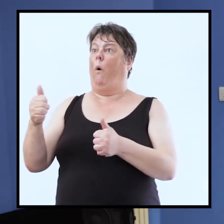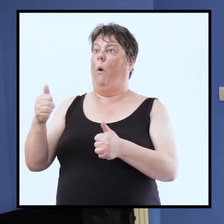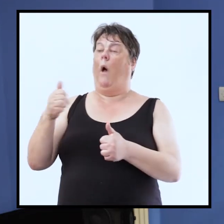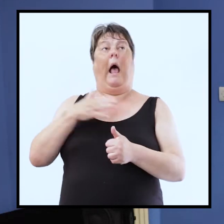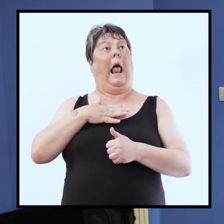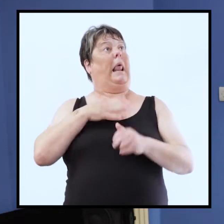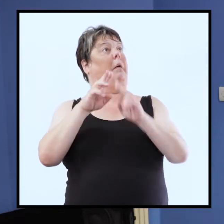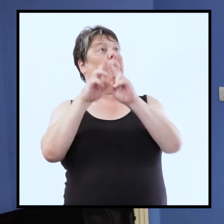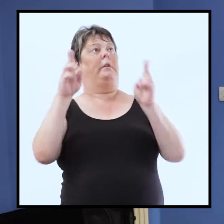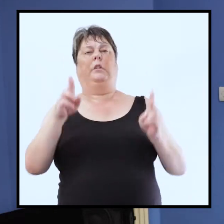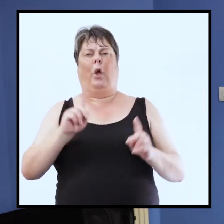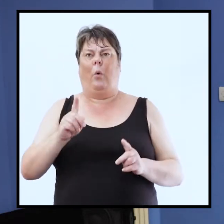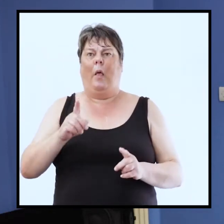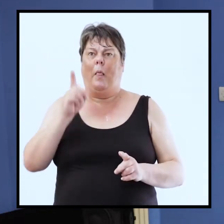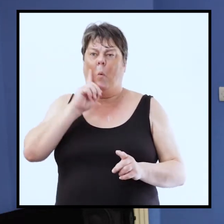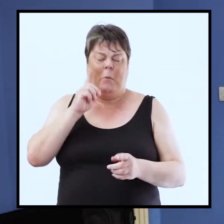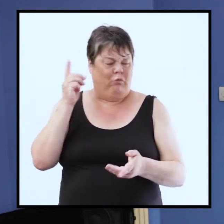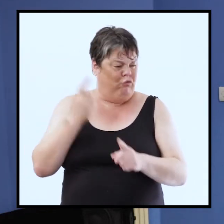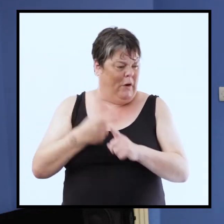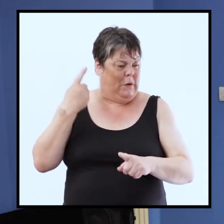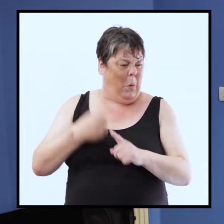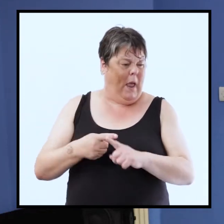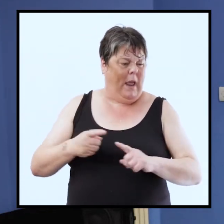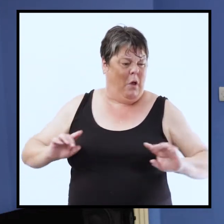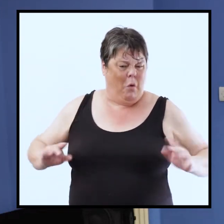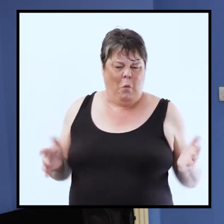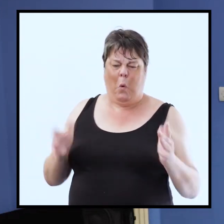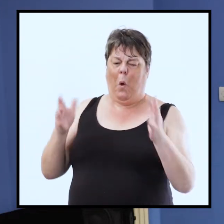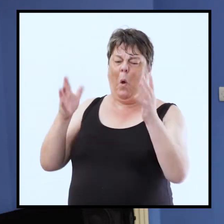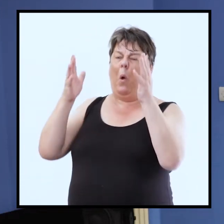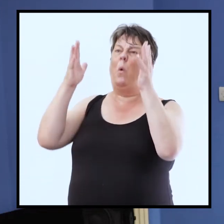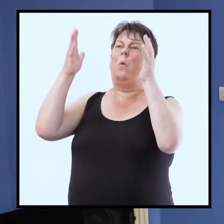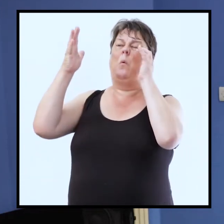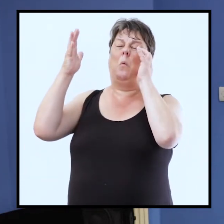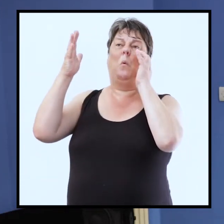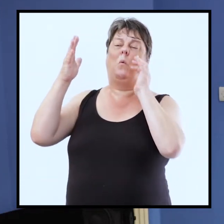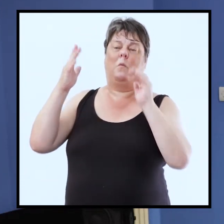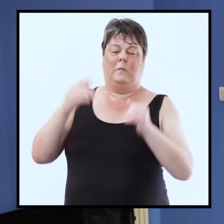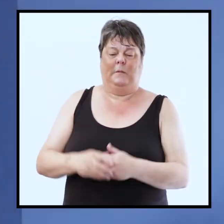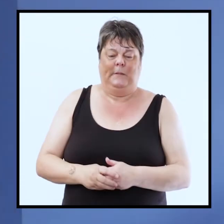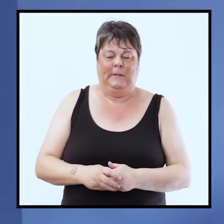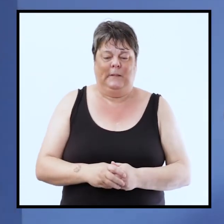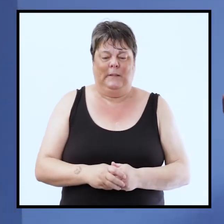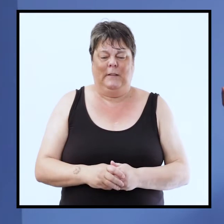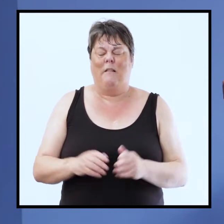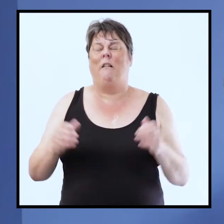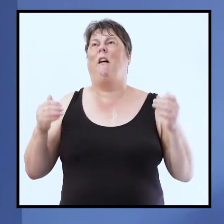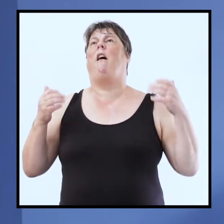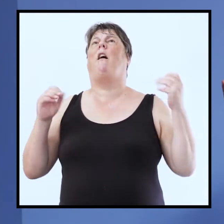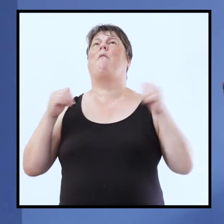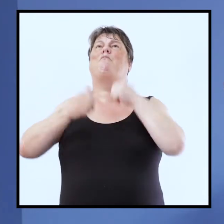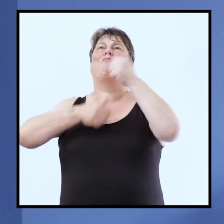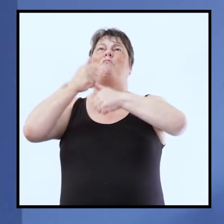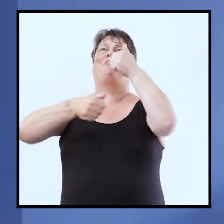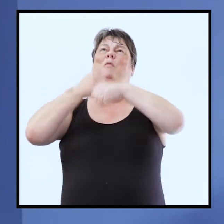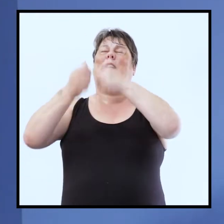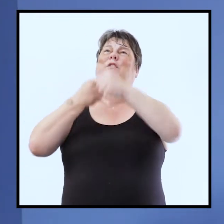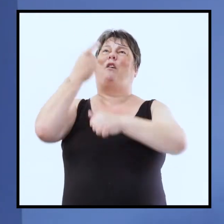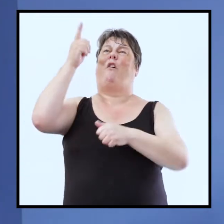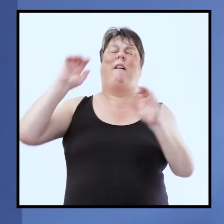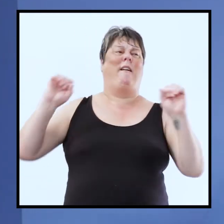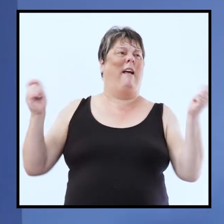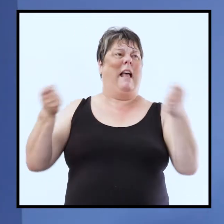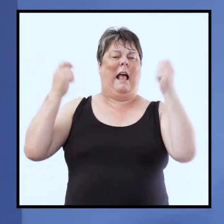ceiling you know she's looking she doesn't she doesn't she goes oh praise god hallelujah